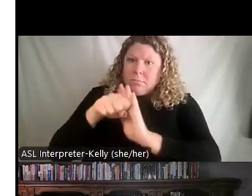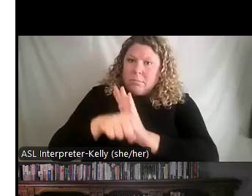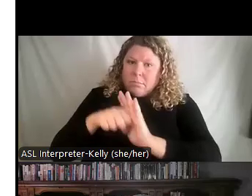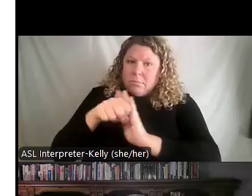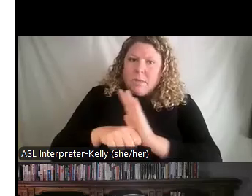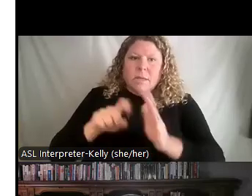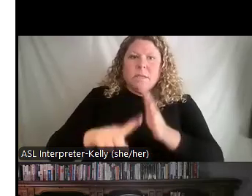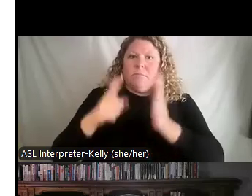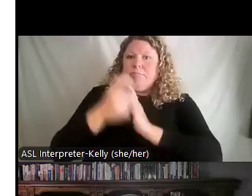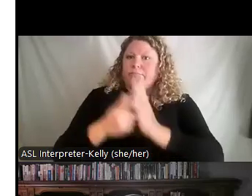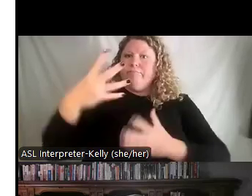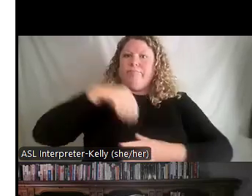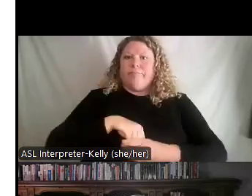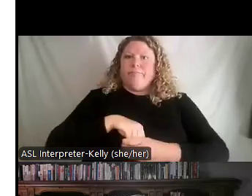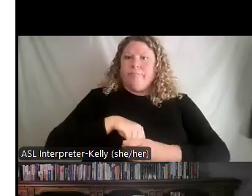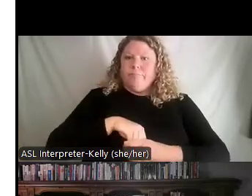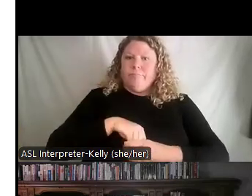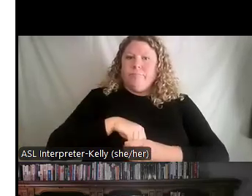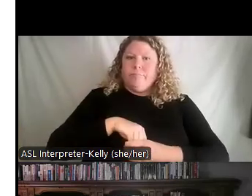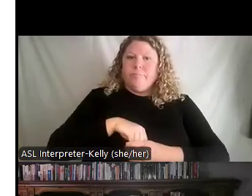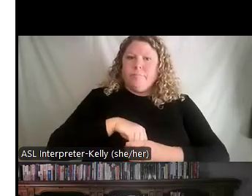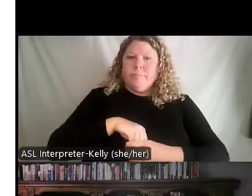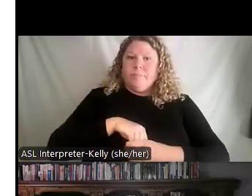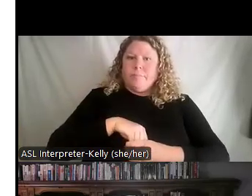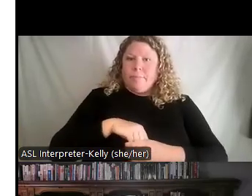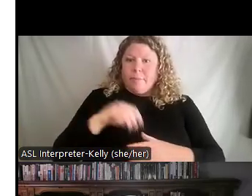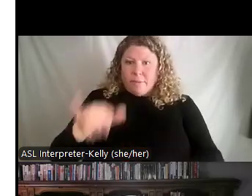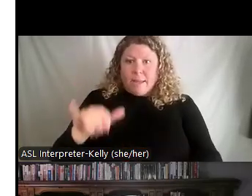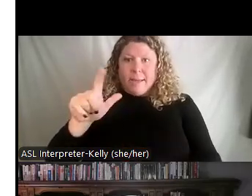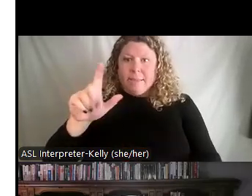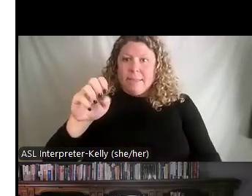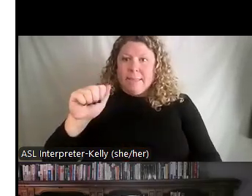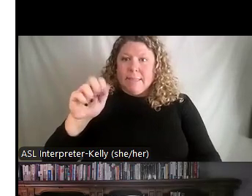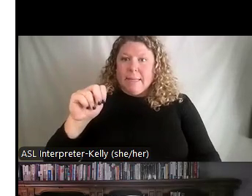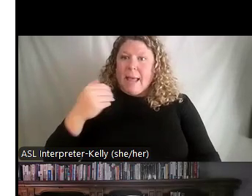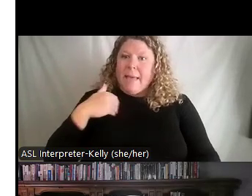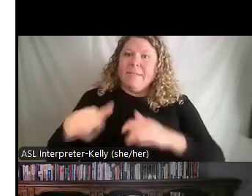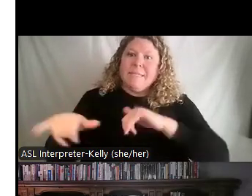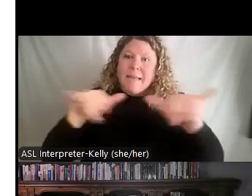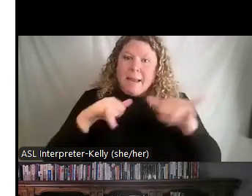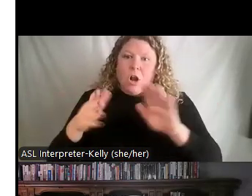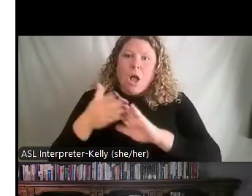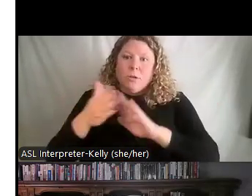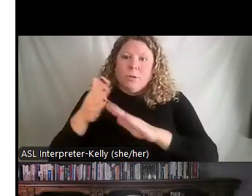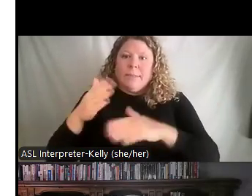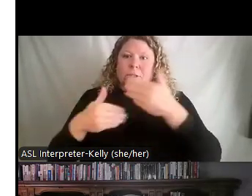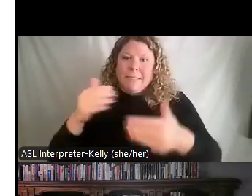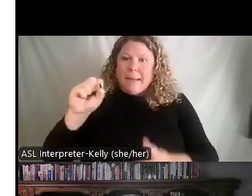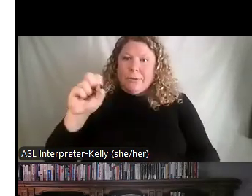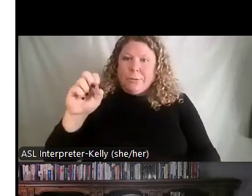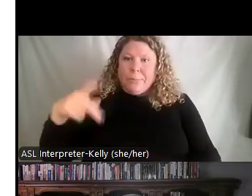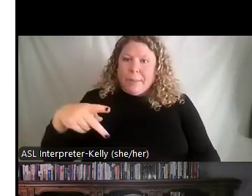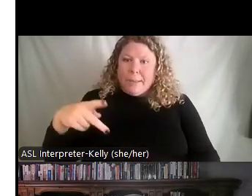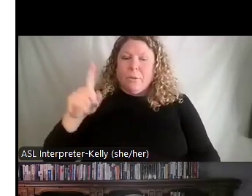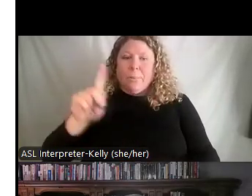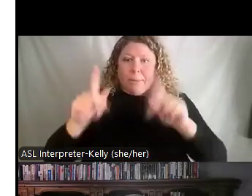second nature. And this is where we have in Lean things like standard operating procedures so that people know how to do it, what it